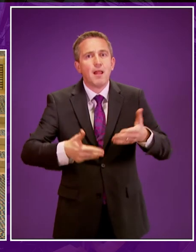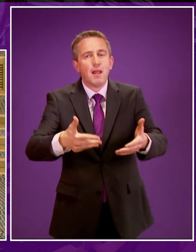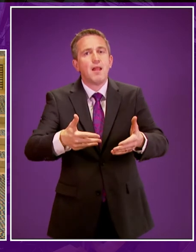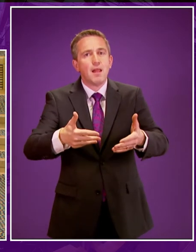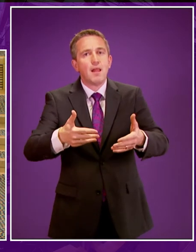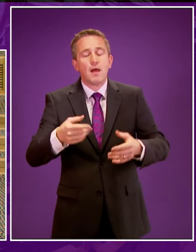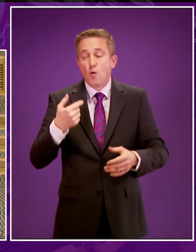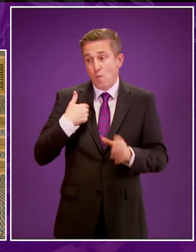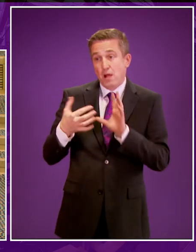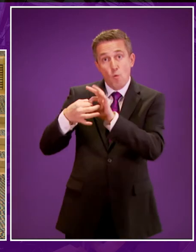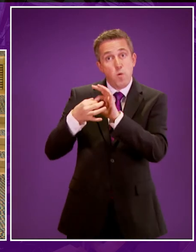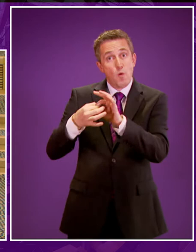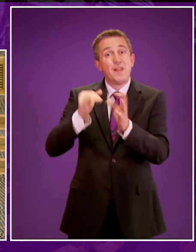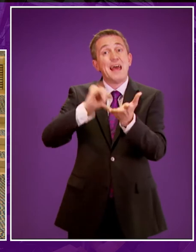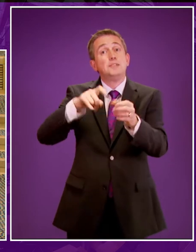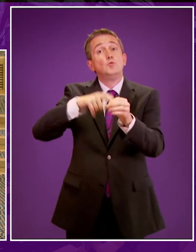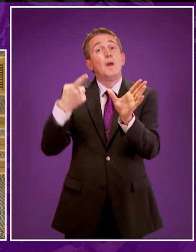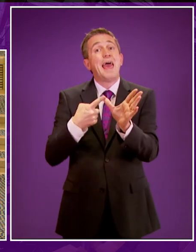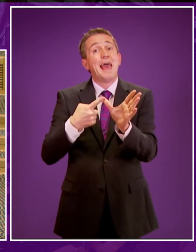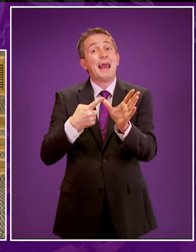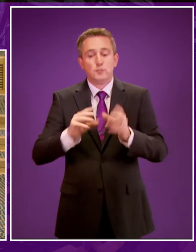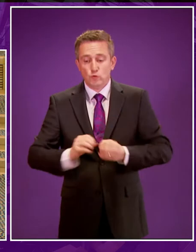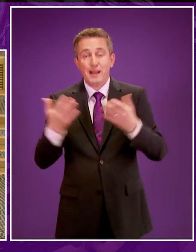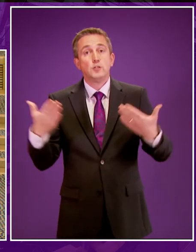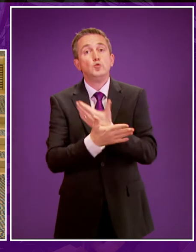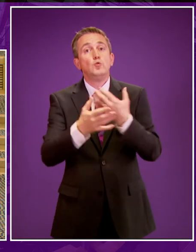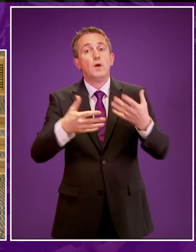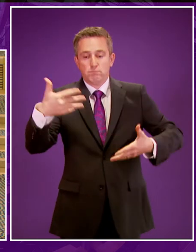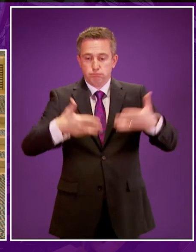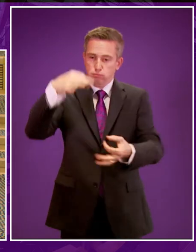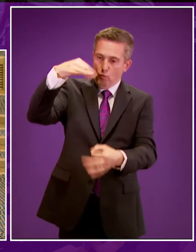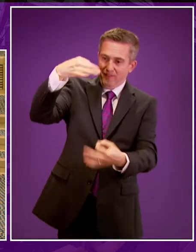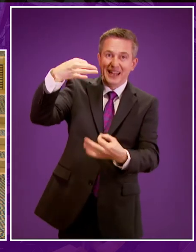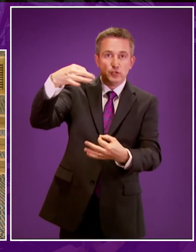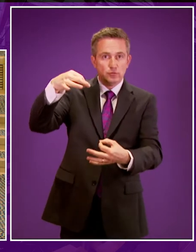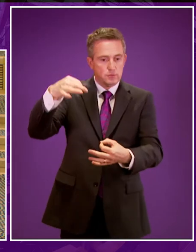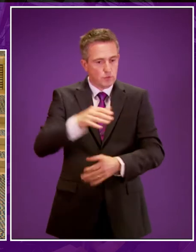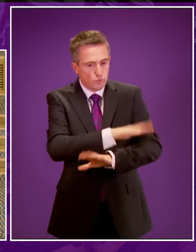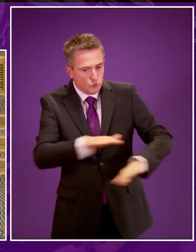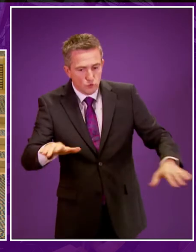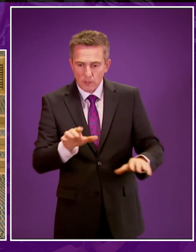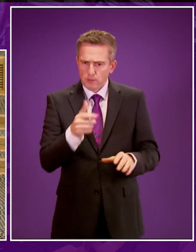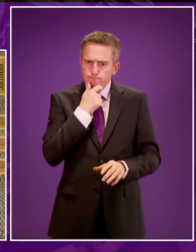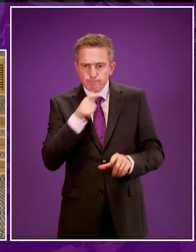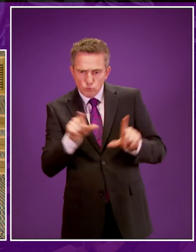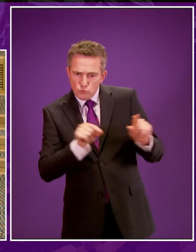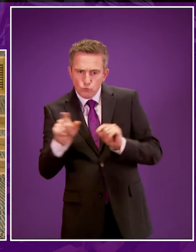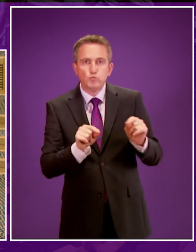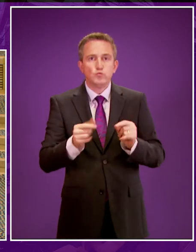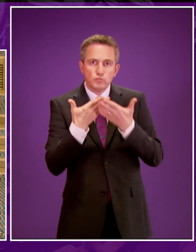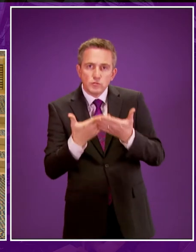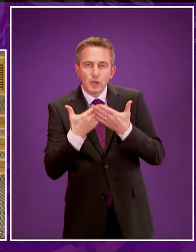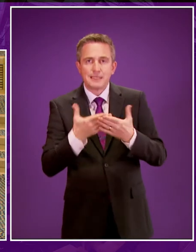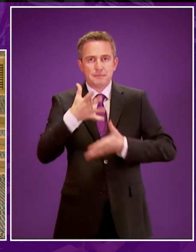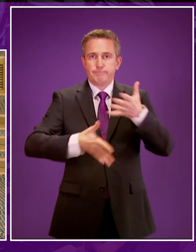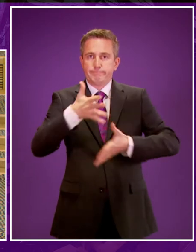the Scottish Qualifications Authority to develop new qualifications in BSL, which will make it a more attractive subject choice as part of the Scottish curriculum.